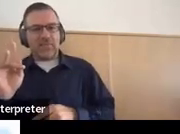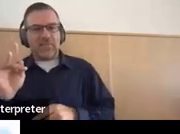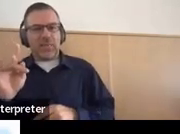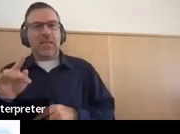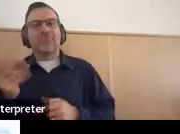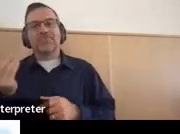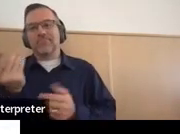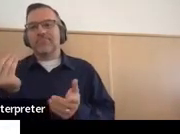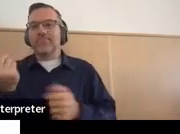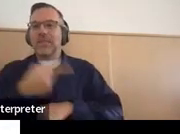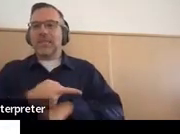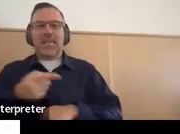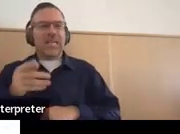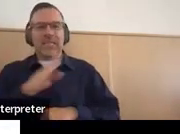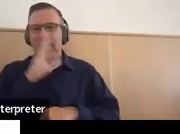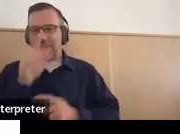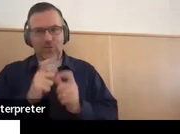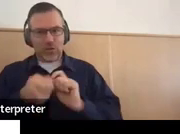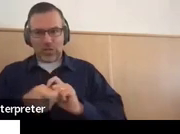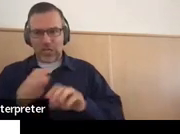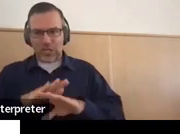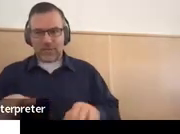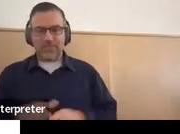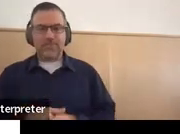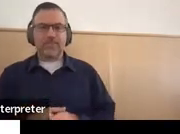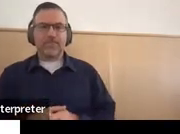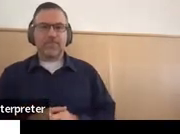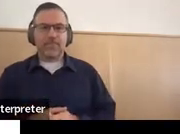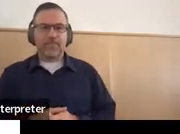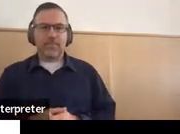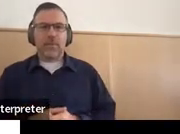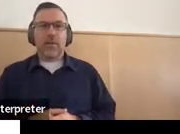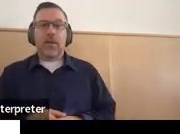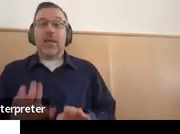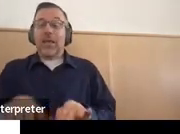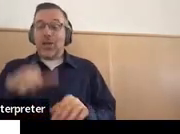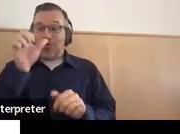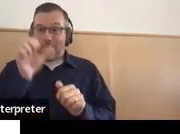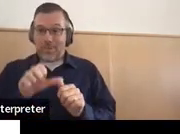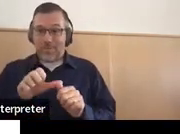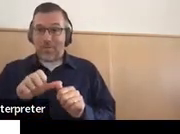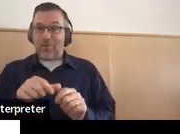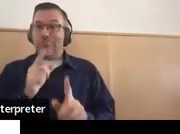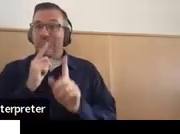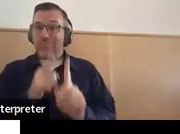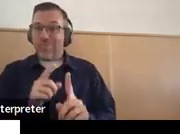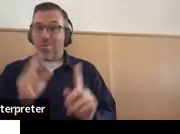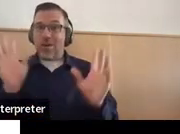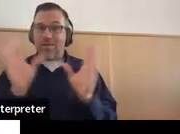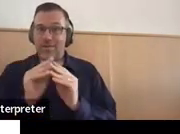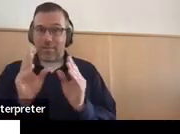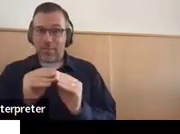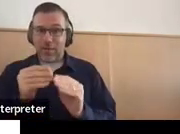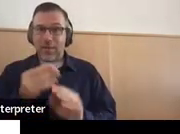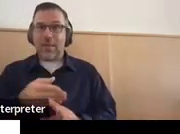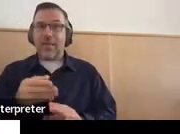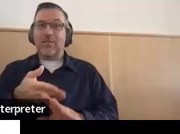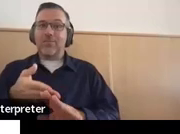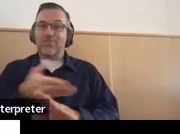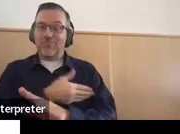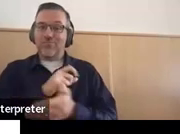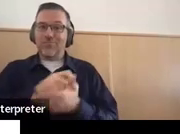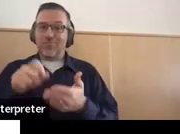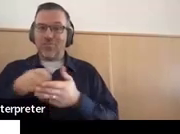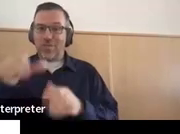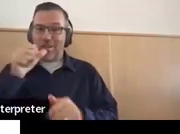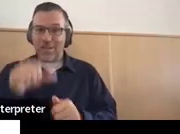So a reminder, purpose of the meeting, advance written notice, child's invited to the meeting with